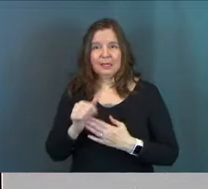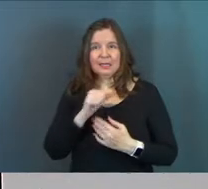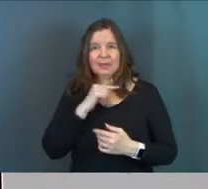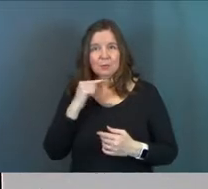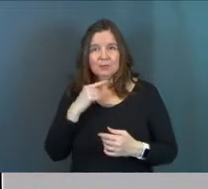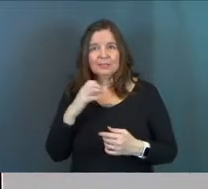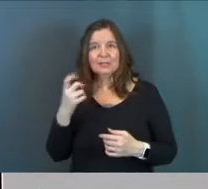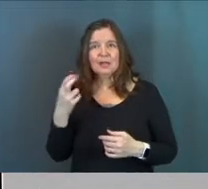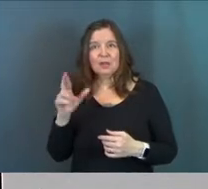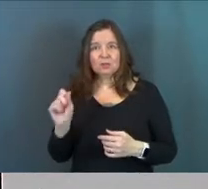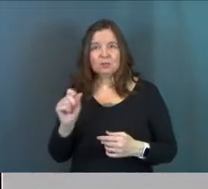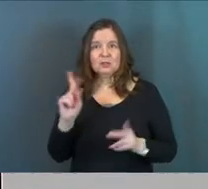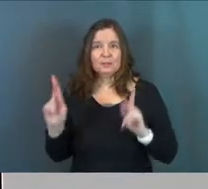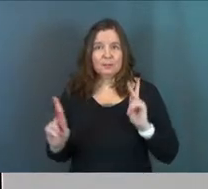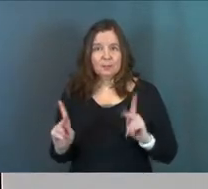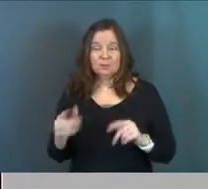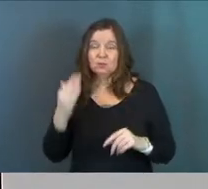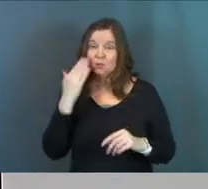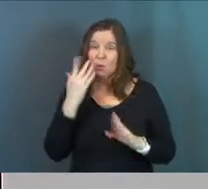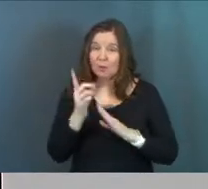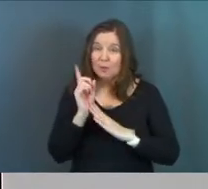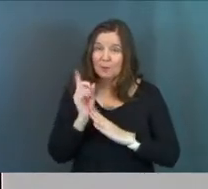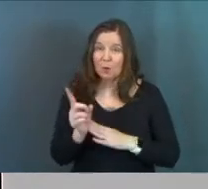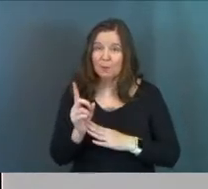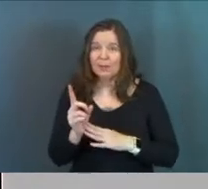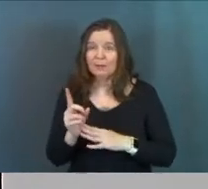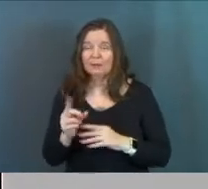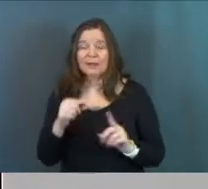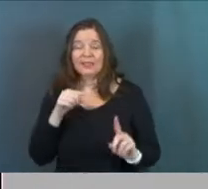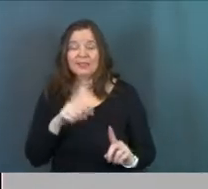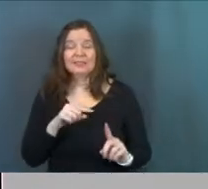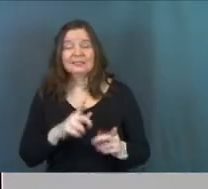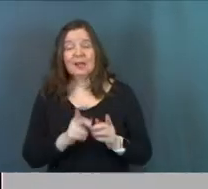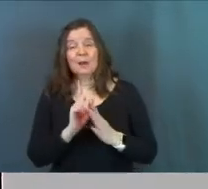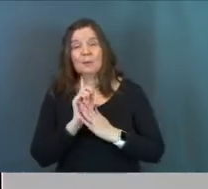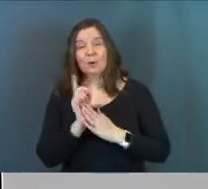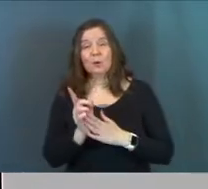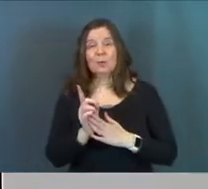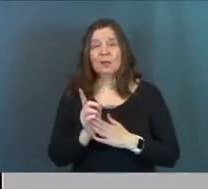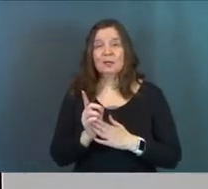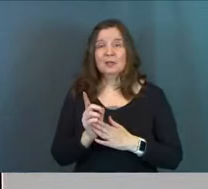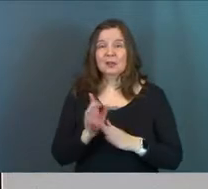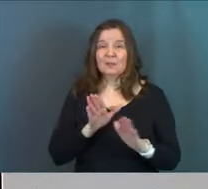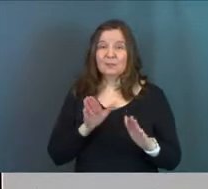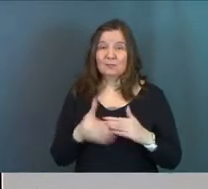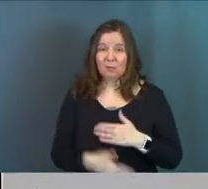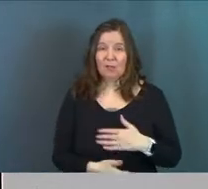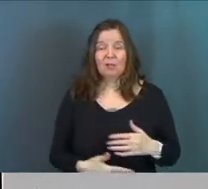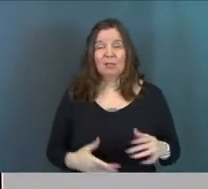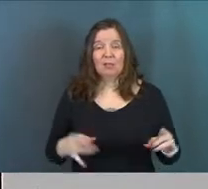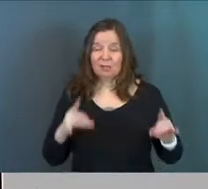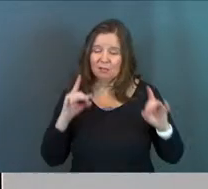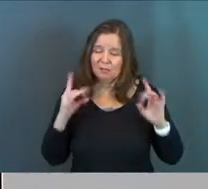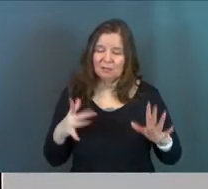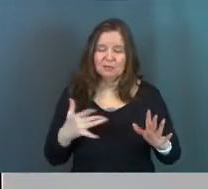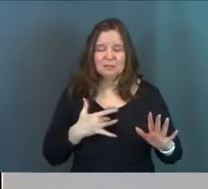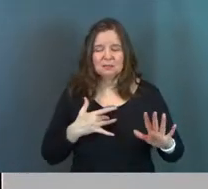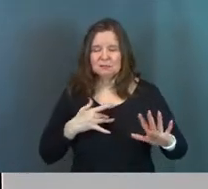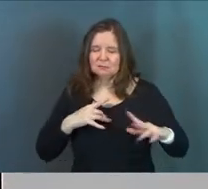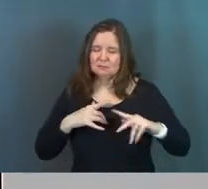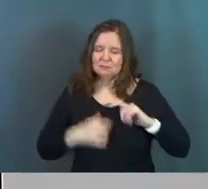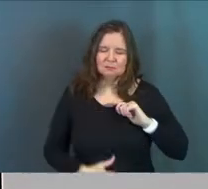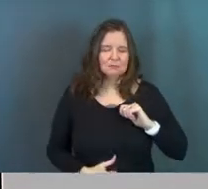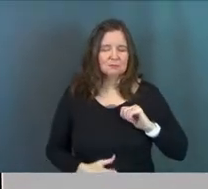So if you know this moment right here, Jesus getting a hug from Judas. This is a moment of betrayal. Jesus is betrayed